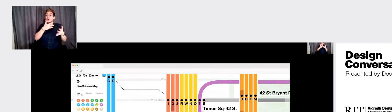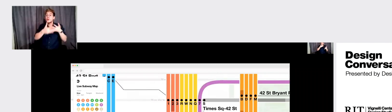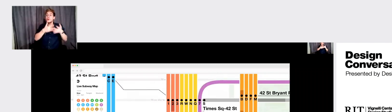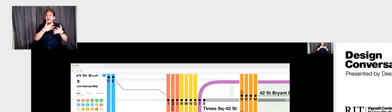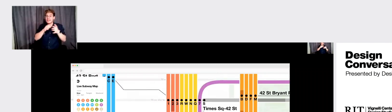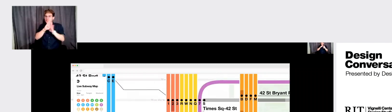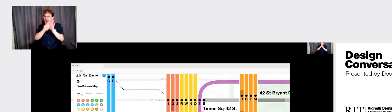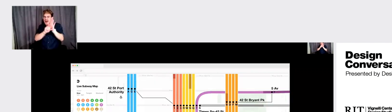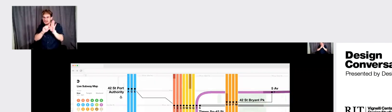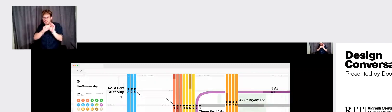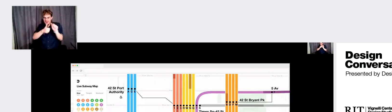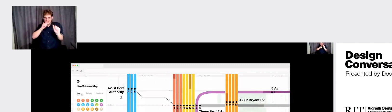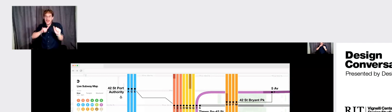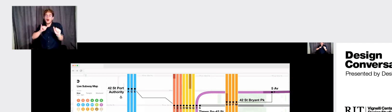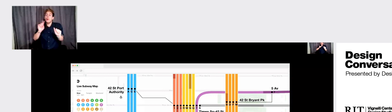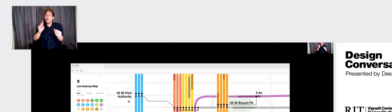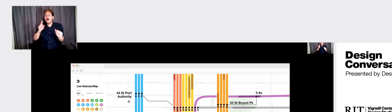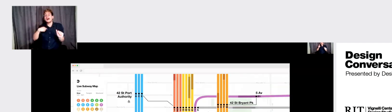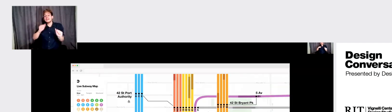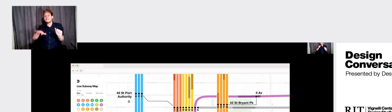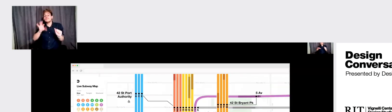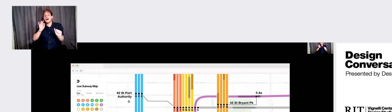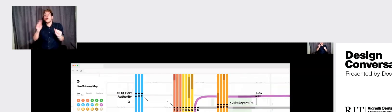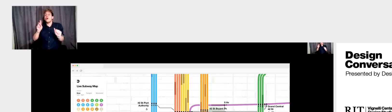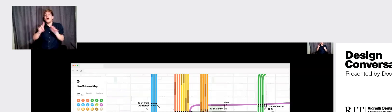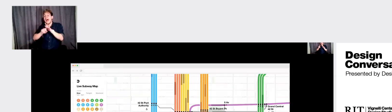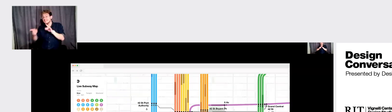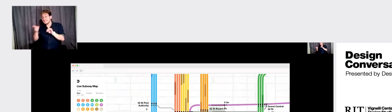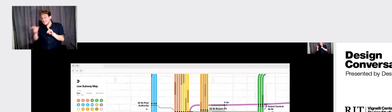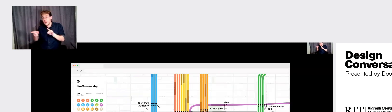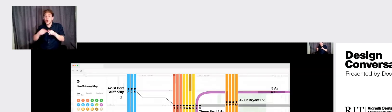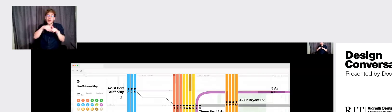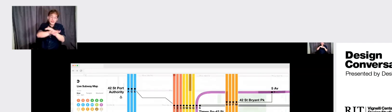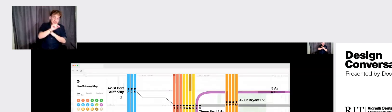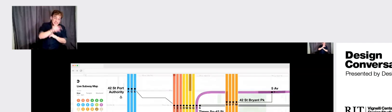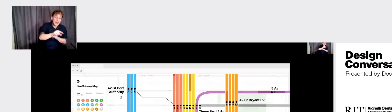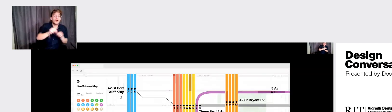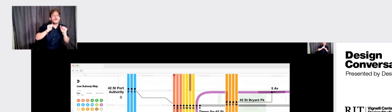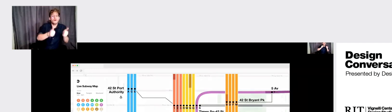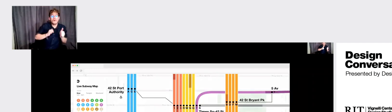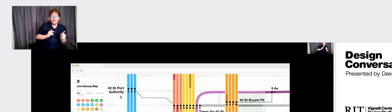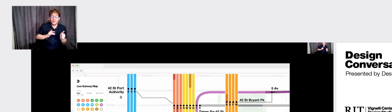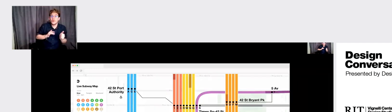background, what's in the, in the map and, and, uh, the entrances and exits too.